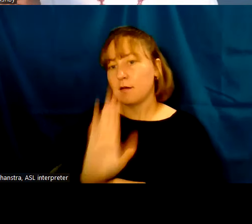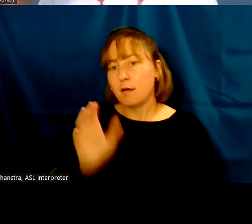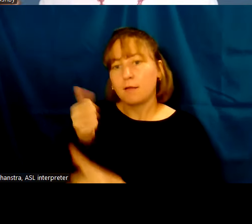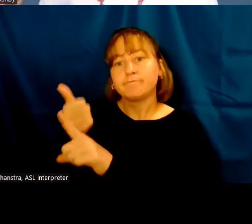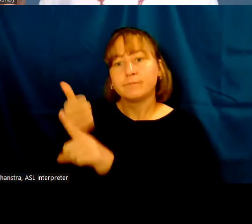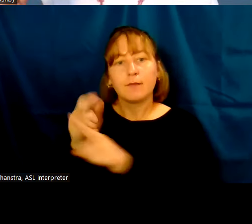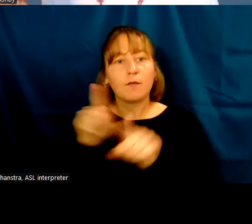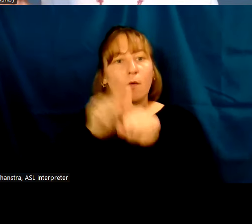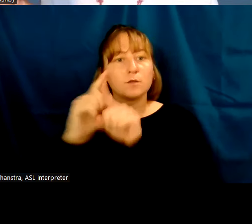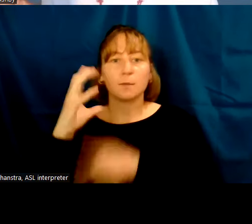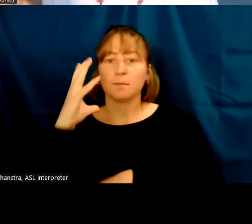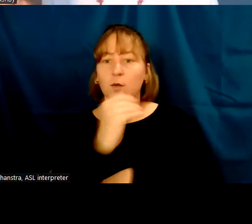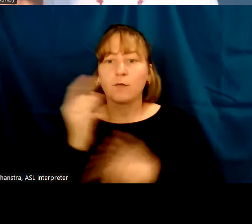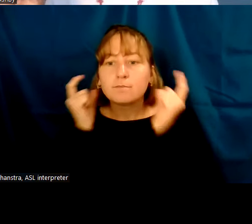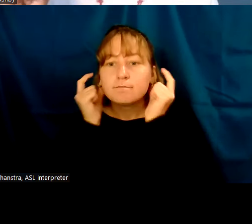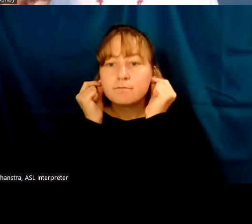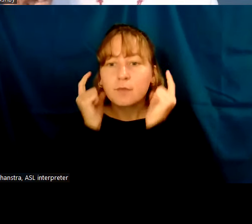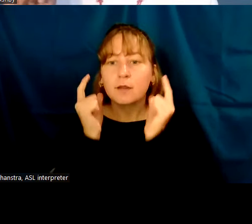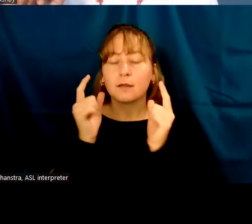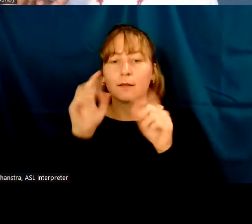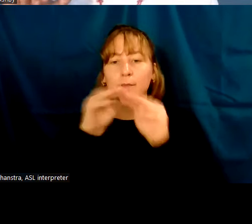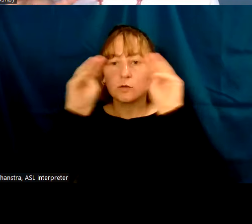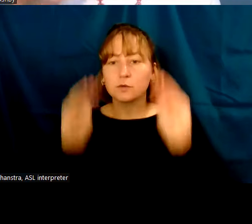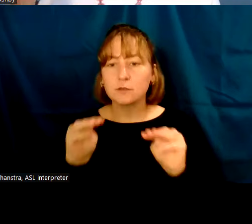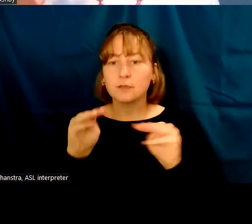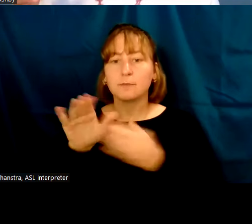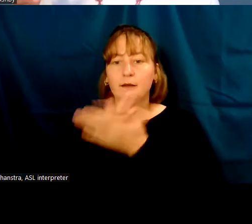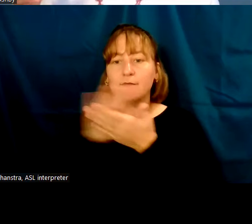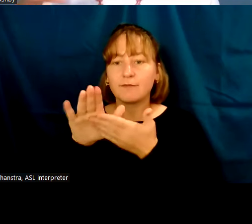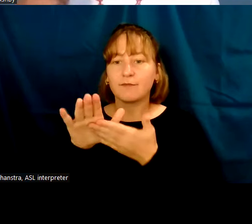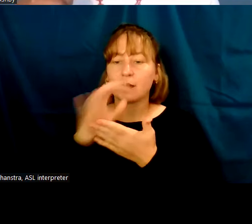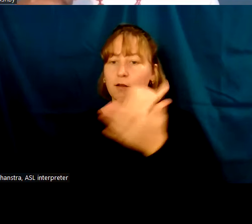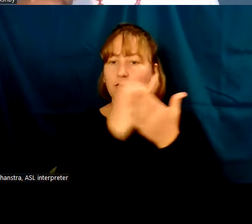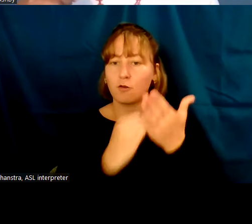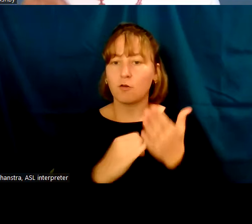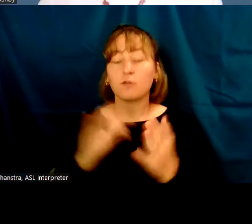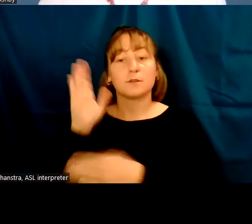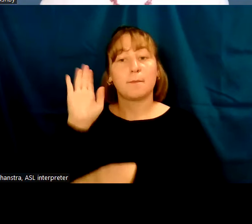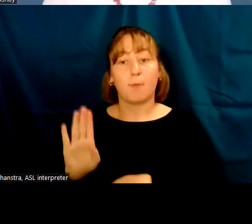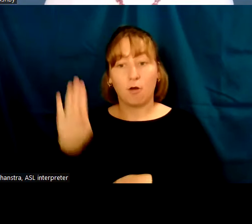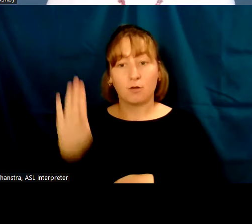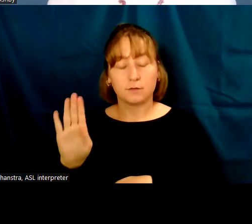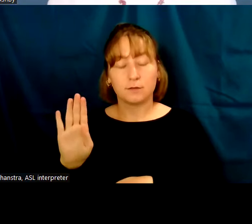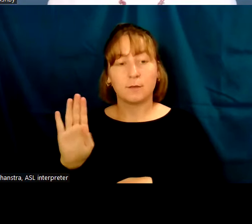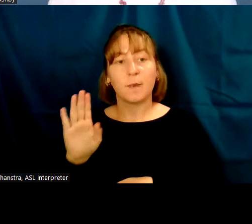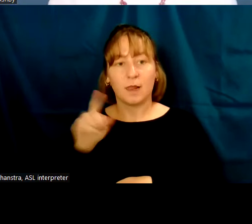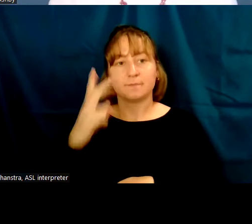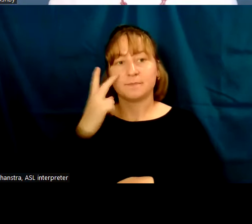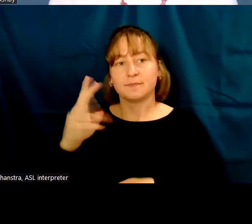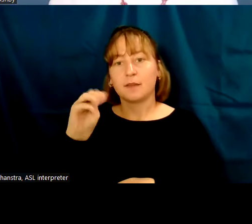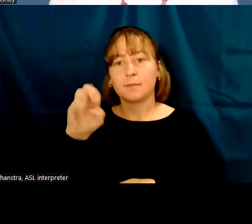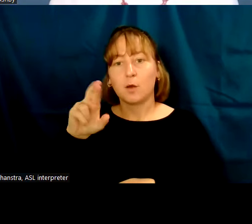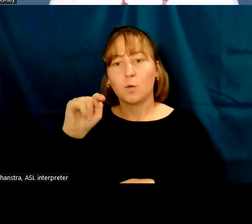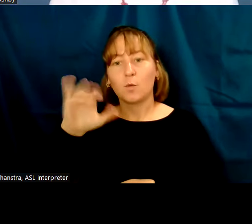earring from the Museum of Fine Arts Boston collection. We see a Meroitic goddess. She is